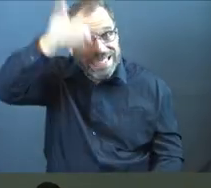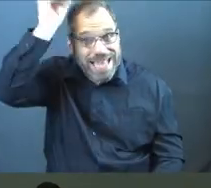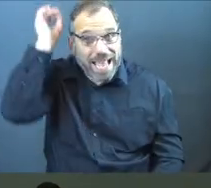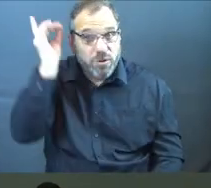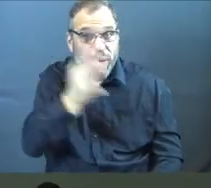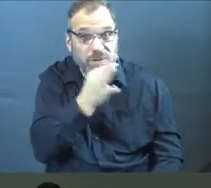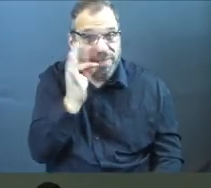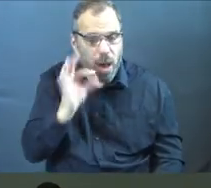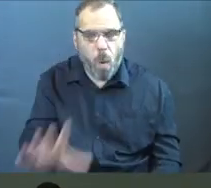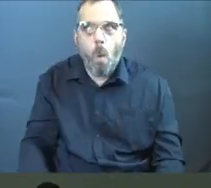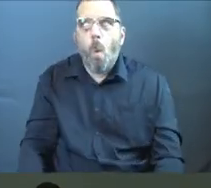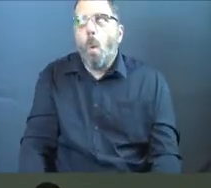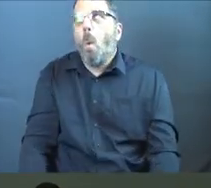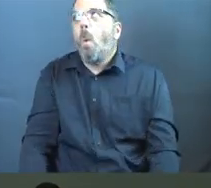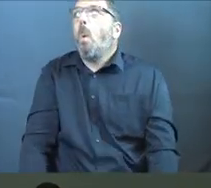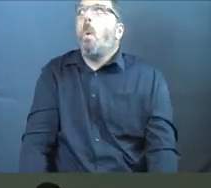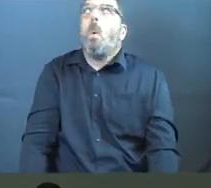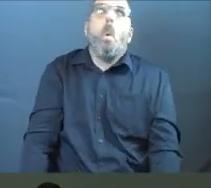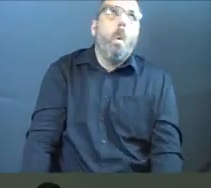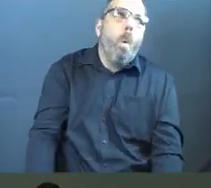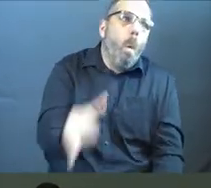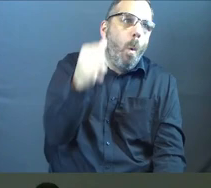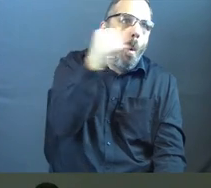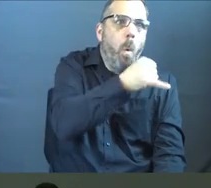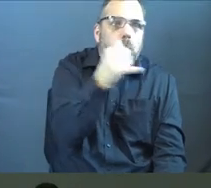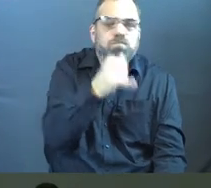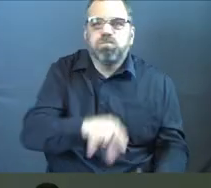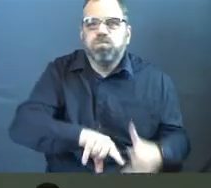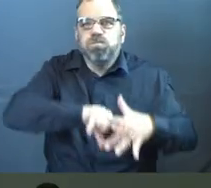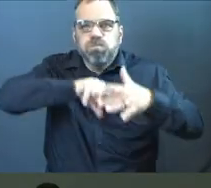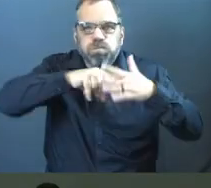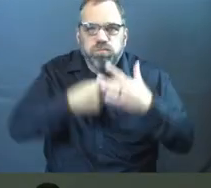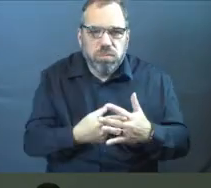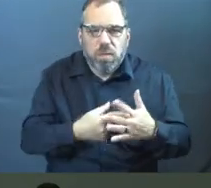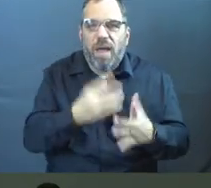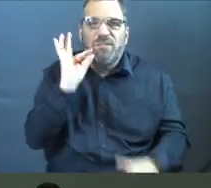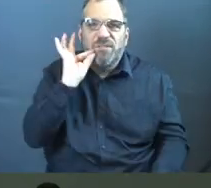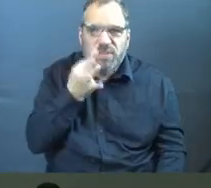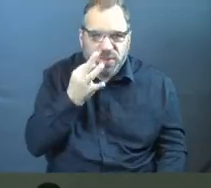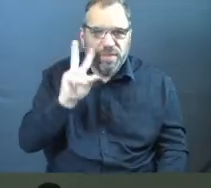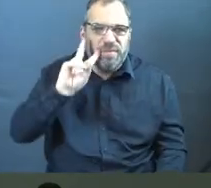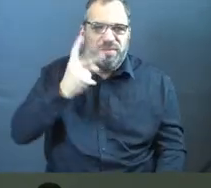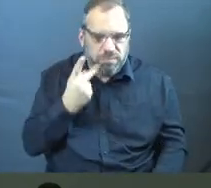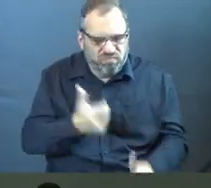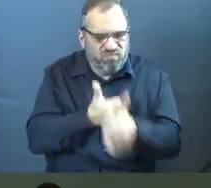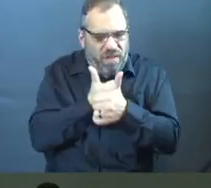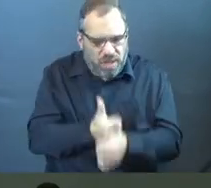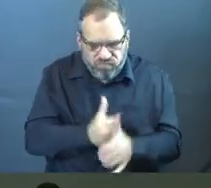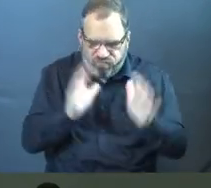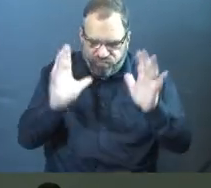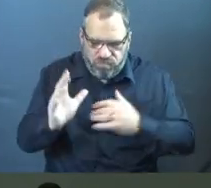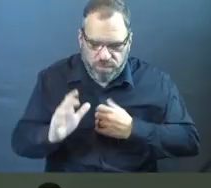man, it was tough. Okay, I jumped in, fruits and veggies, know, getting after it.